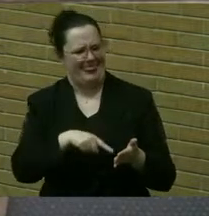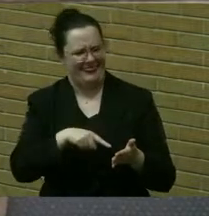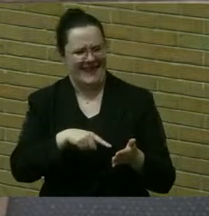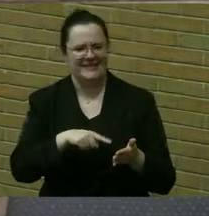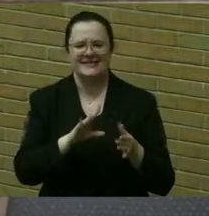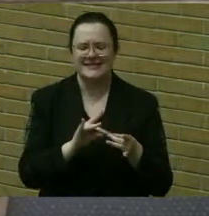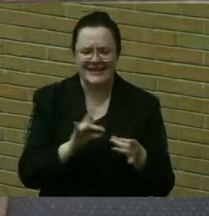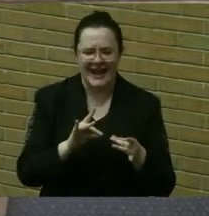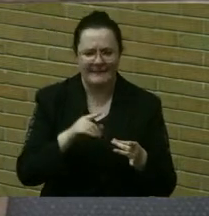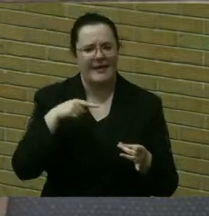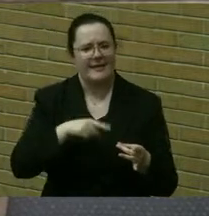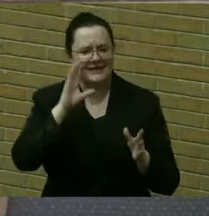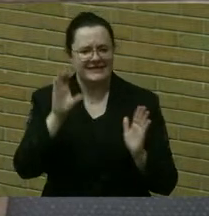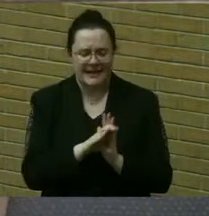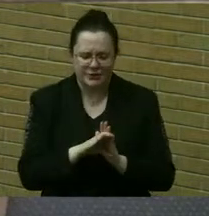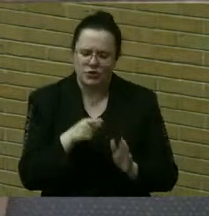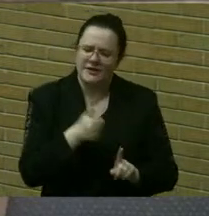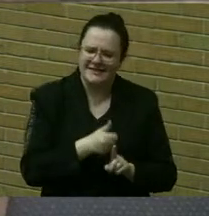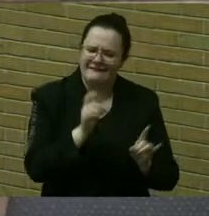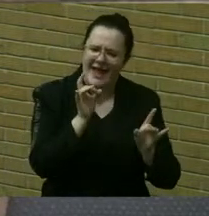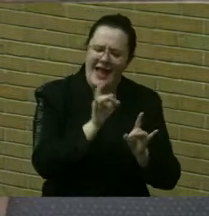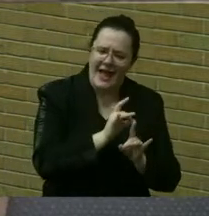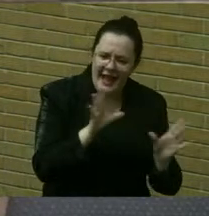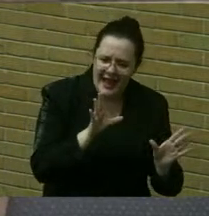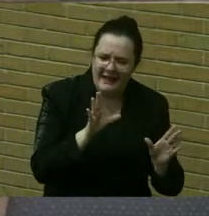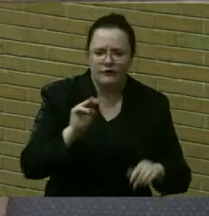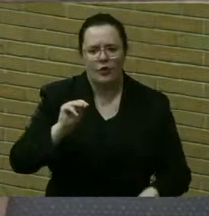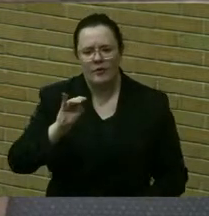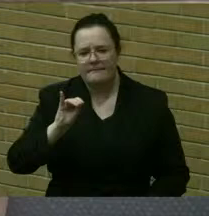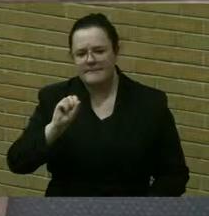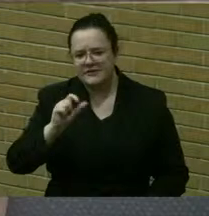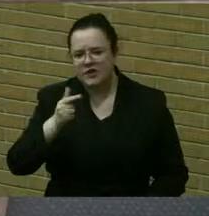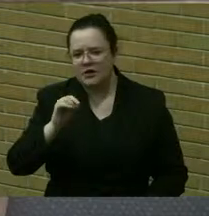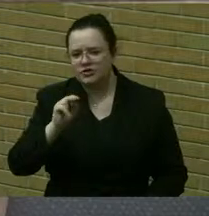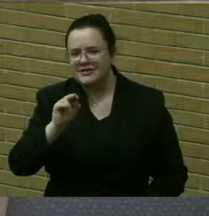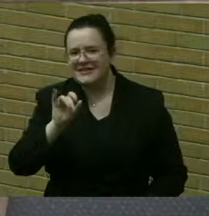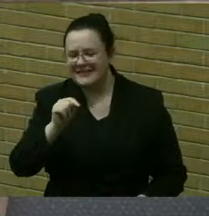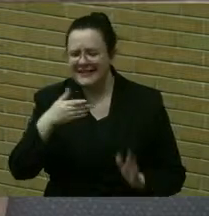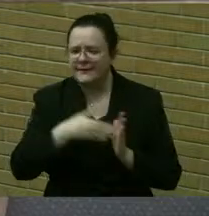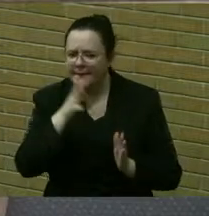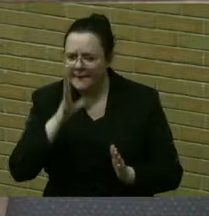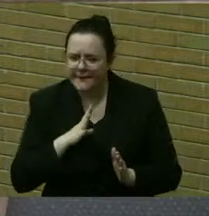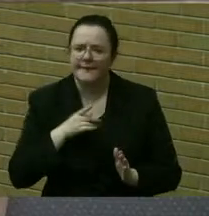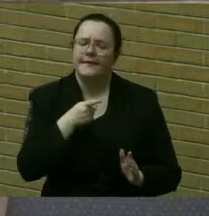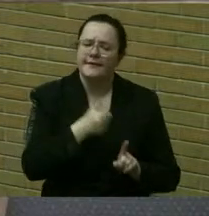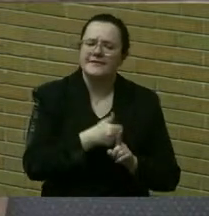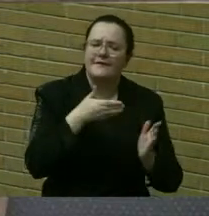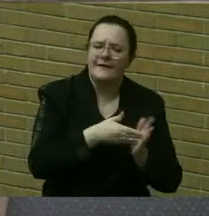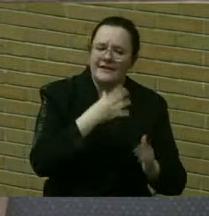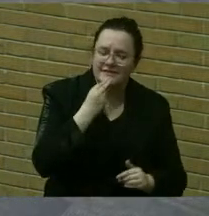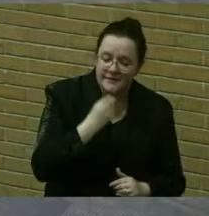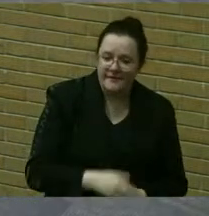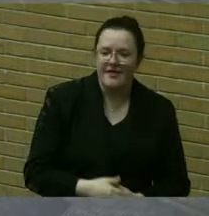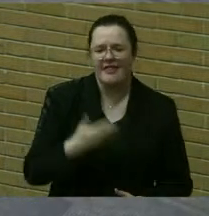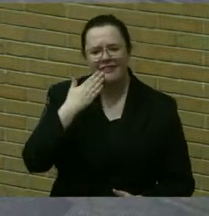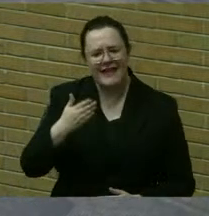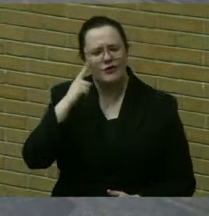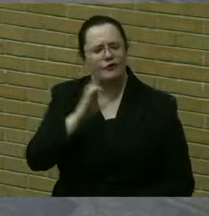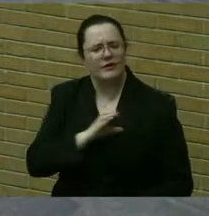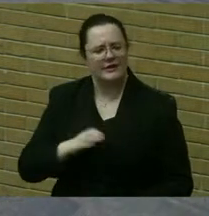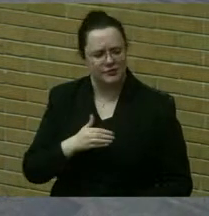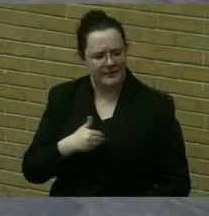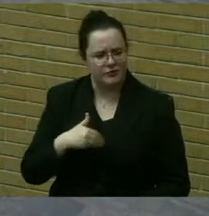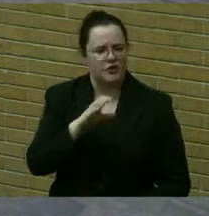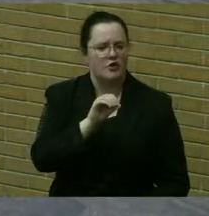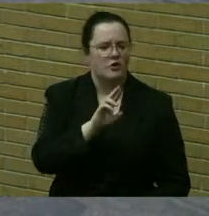hateful, misogynistic, and anti-Semitic. Thank you, Councilmembers Werner, Corrado, and